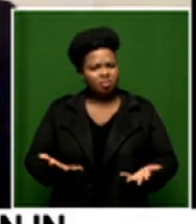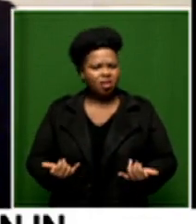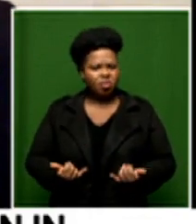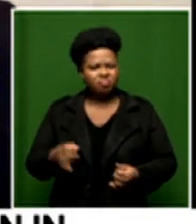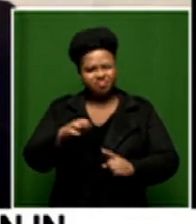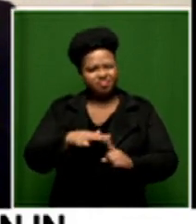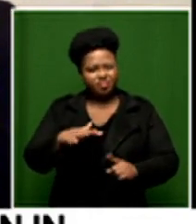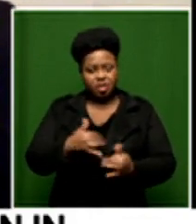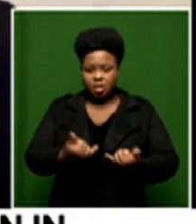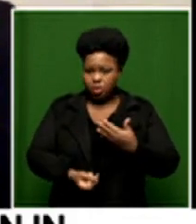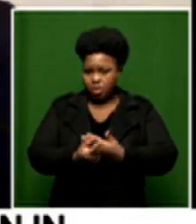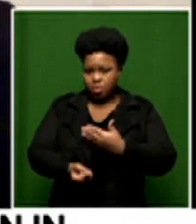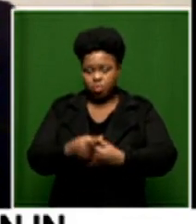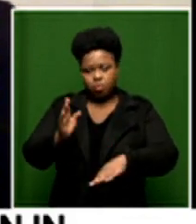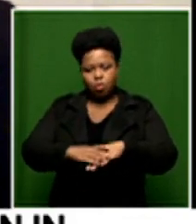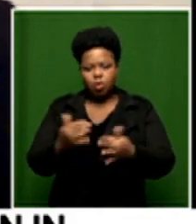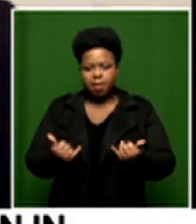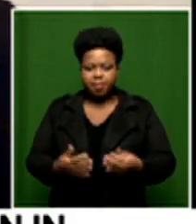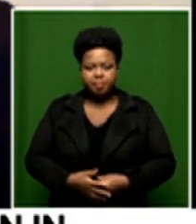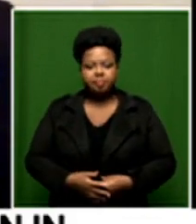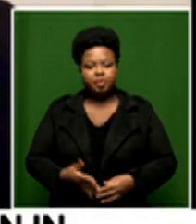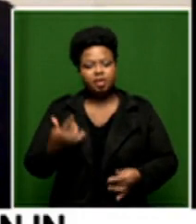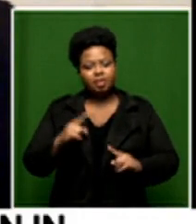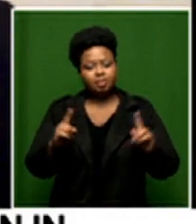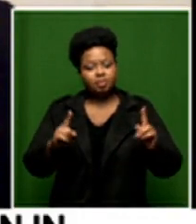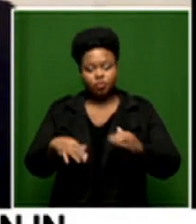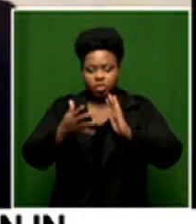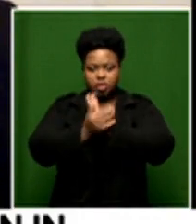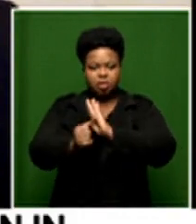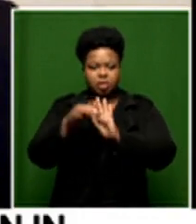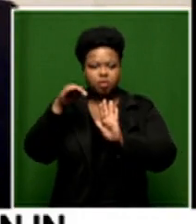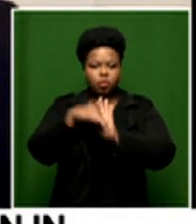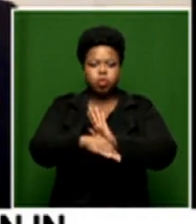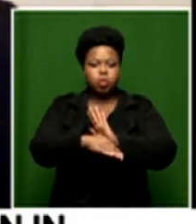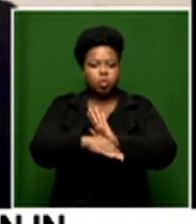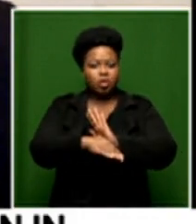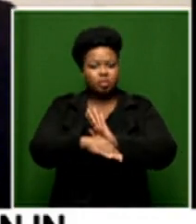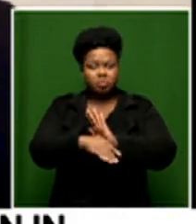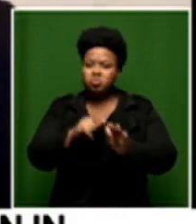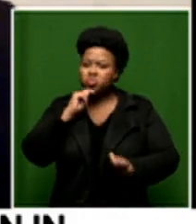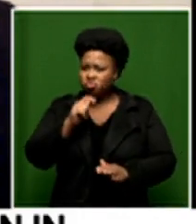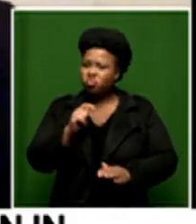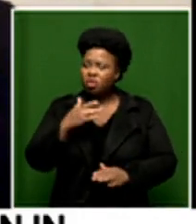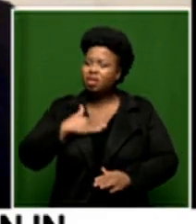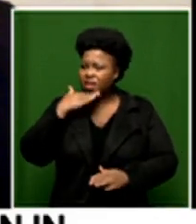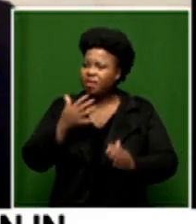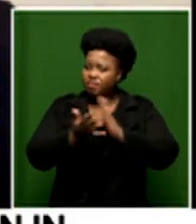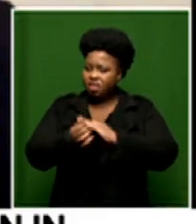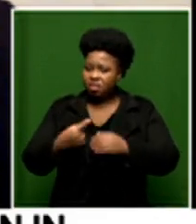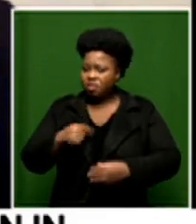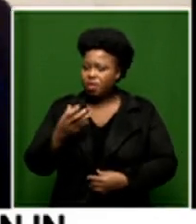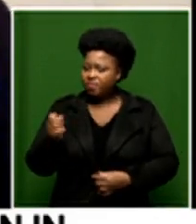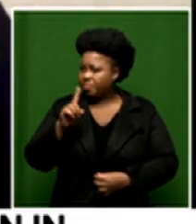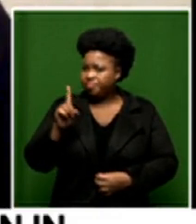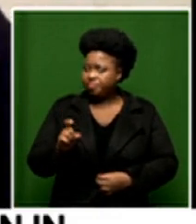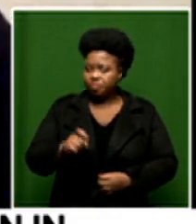finding more and more happening but in terms of skills deficit are we skilled enough this is one of the big problems